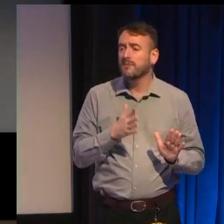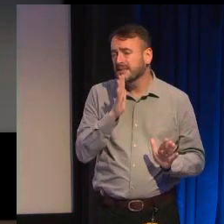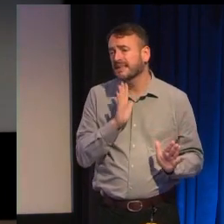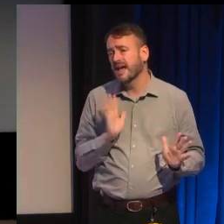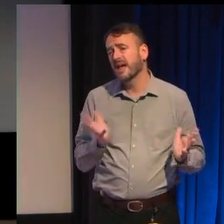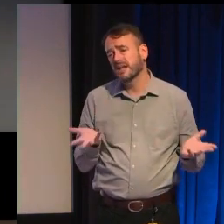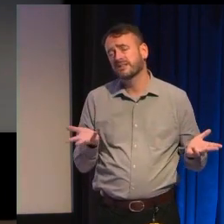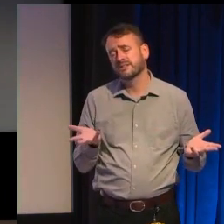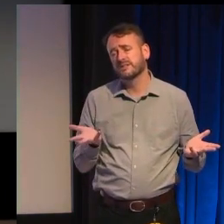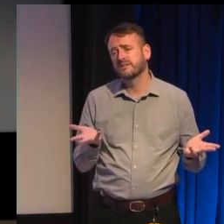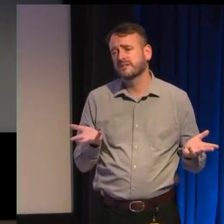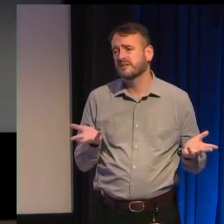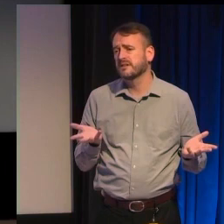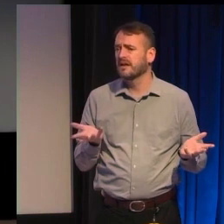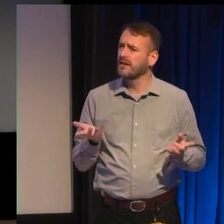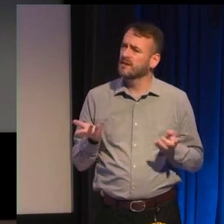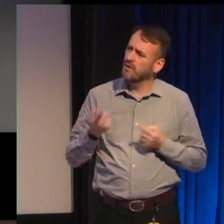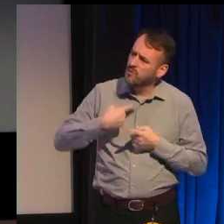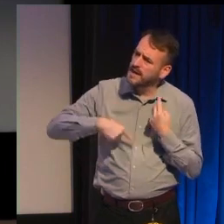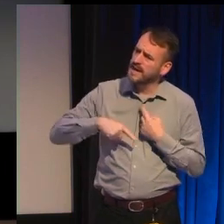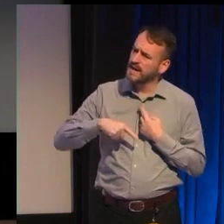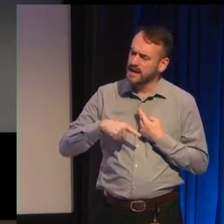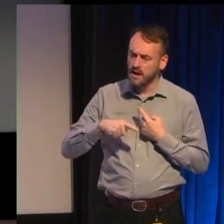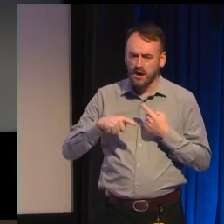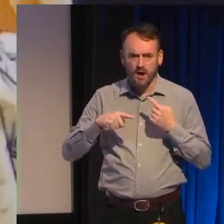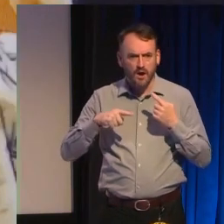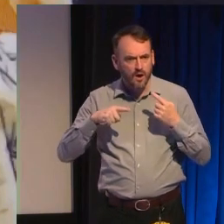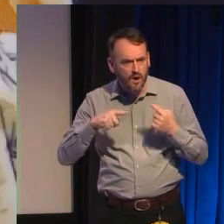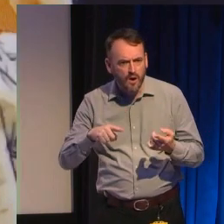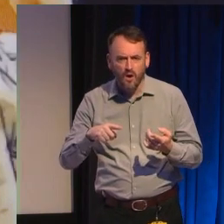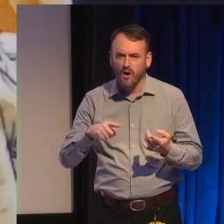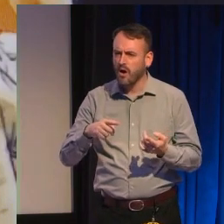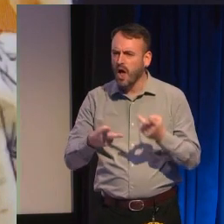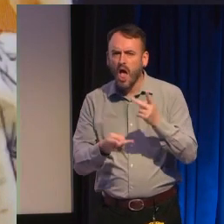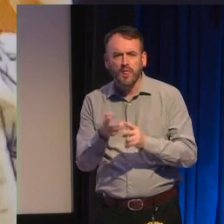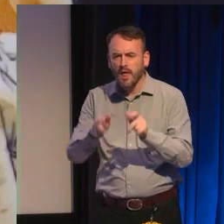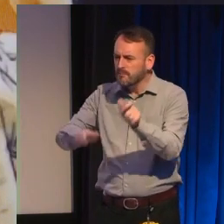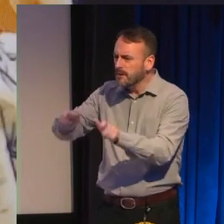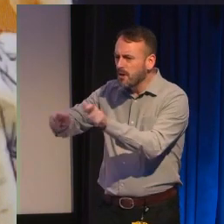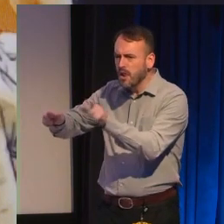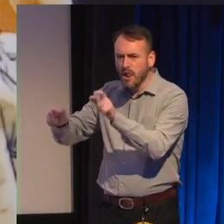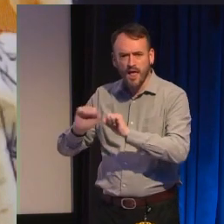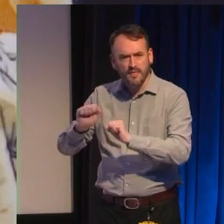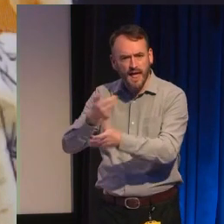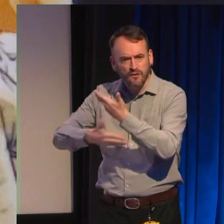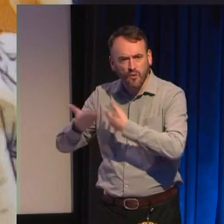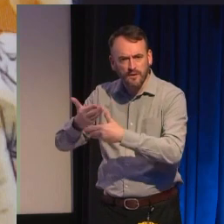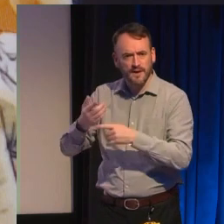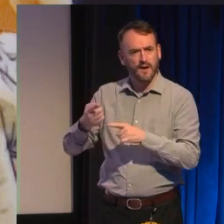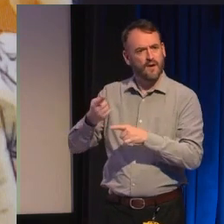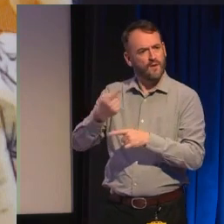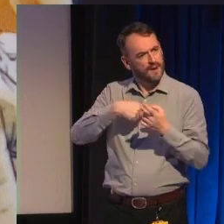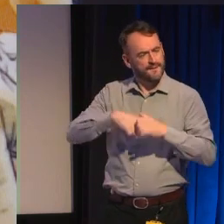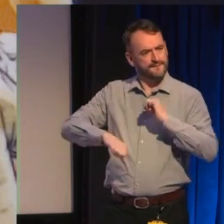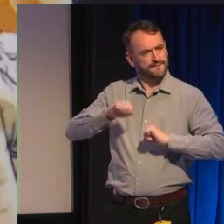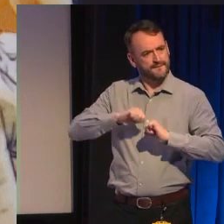when we shy away from telling stories about certain kinds of people for fear of giving offense those identities are rendered invisible